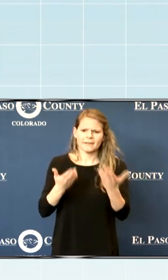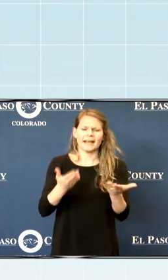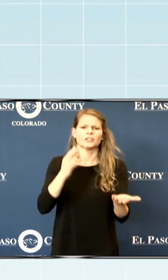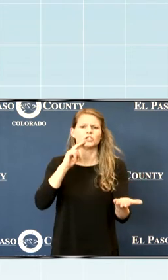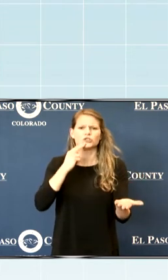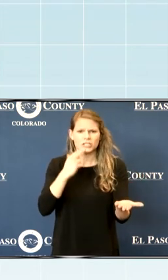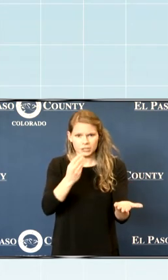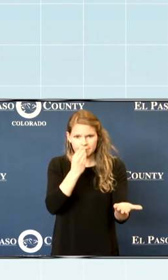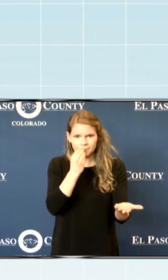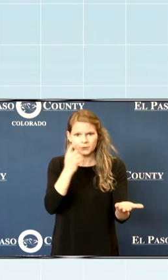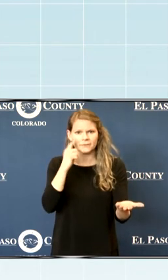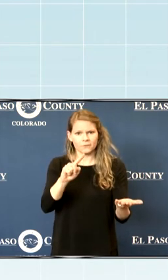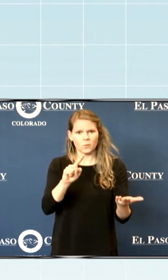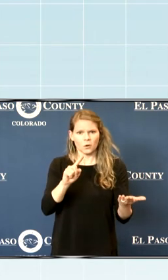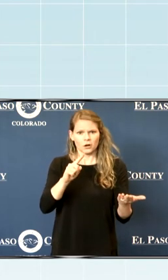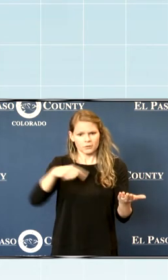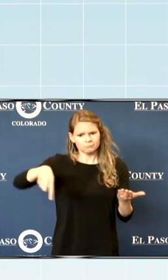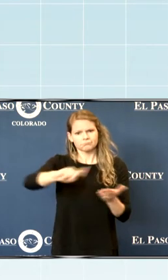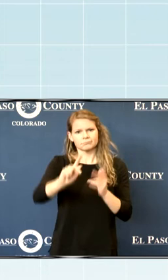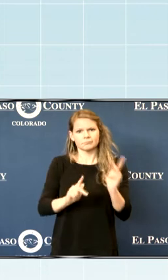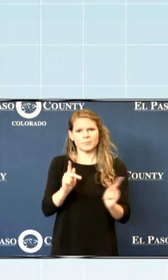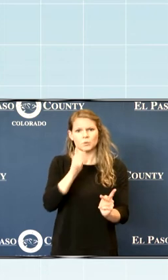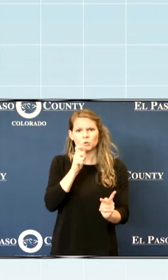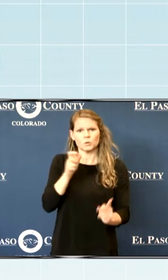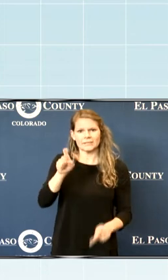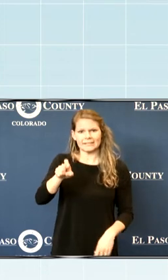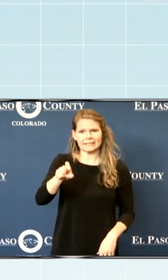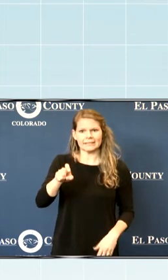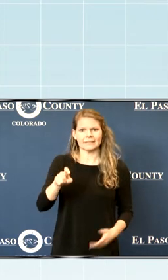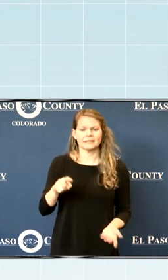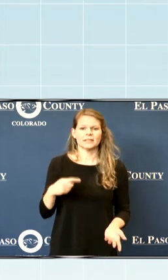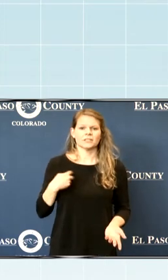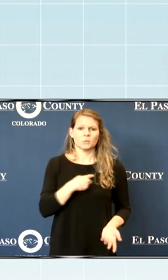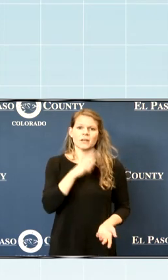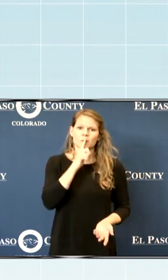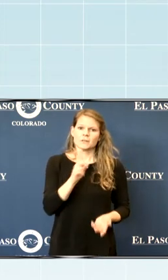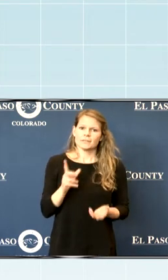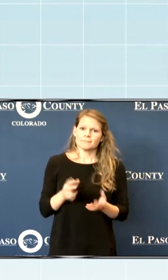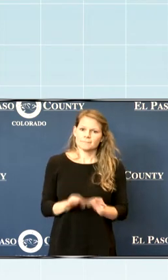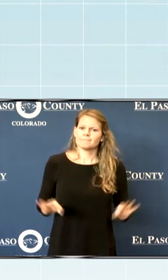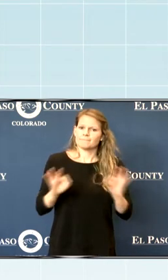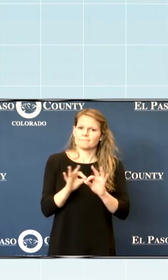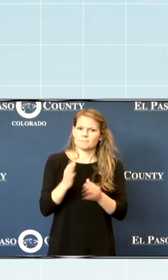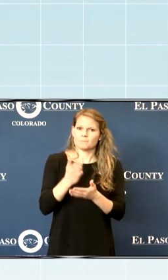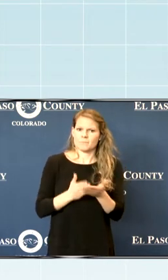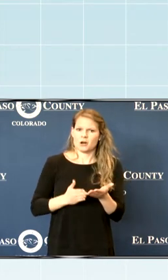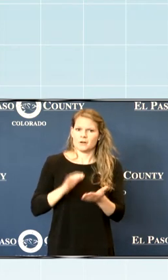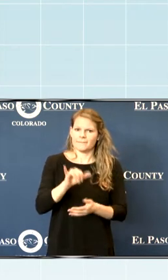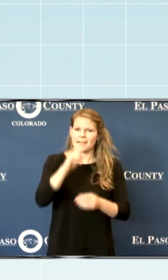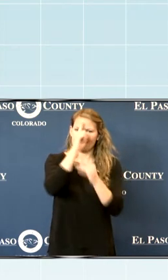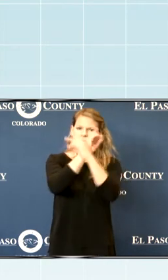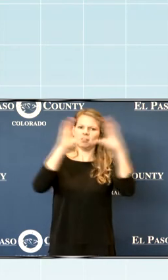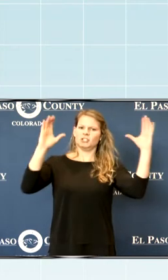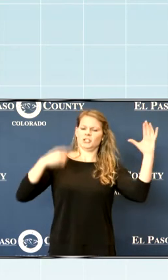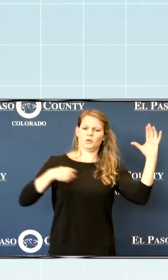food to our neighbors in need. So while we play an important part in this vision, we do not do it alone.